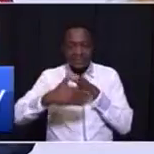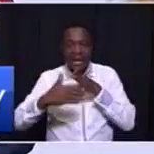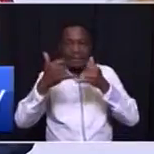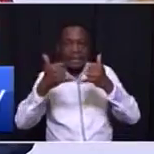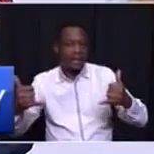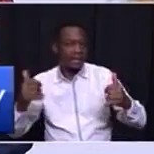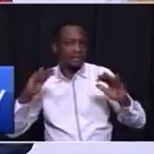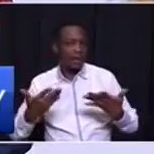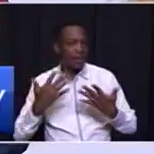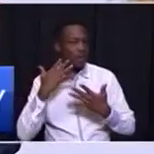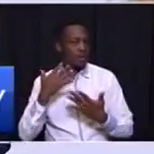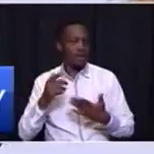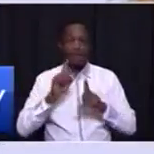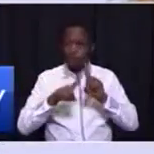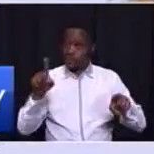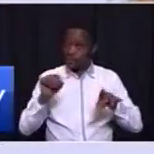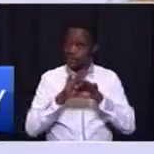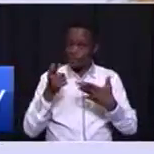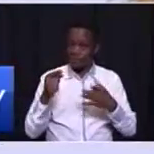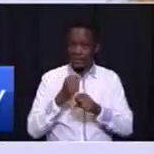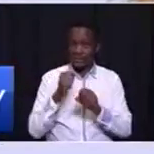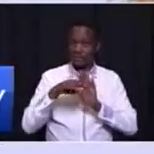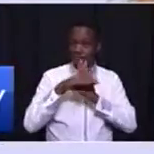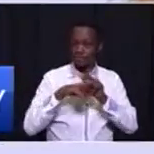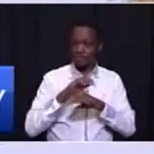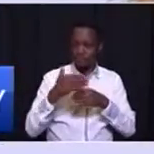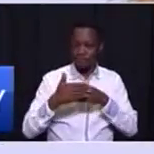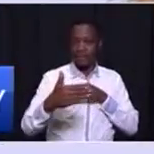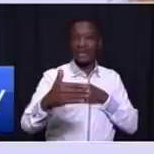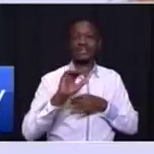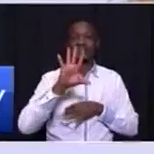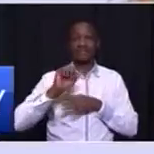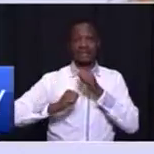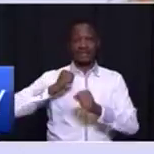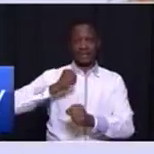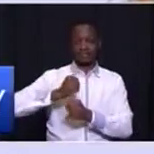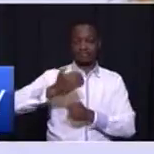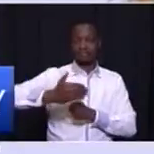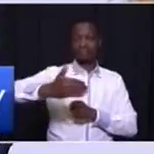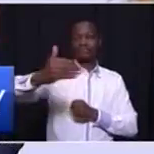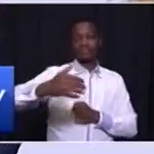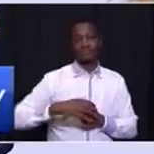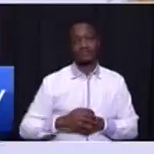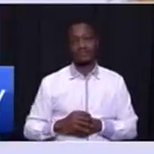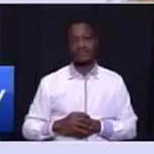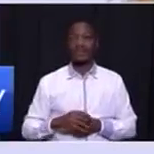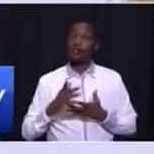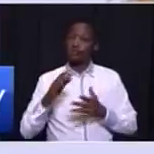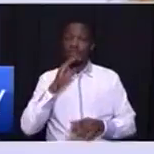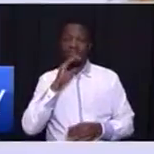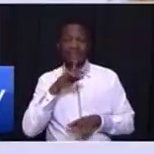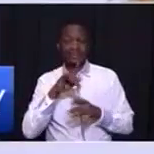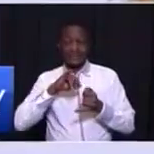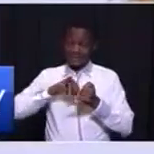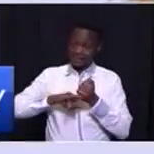for each of these initiatives over the next five years. So, by September, Madam